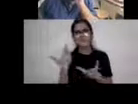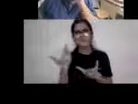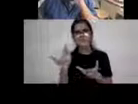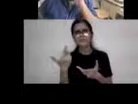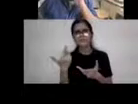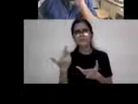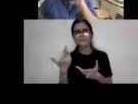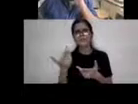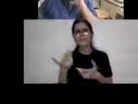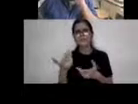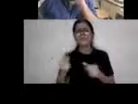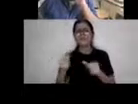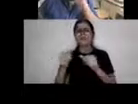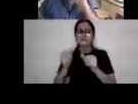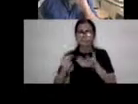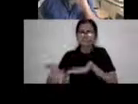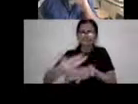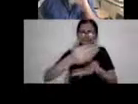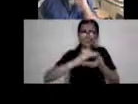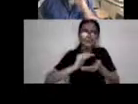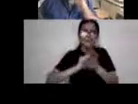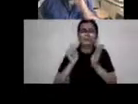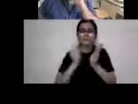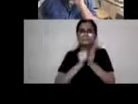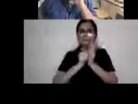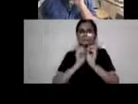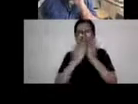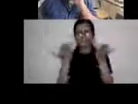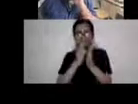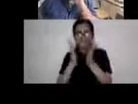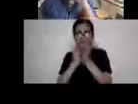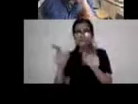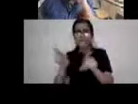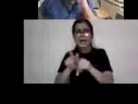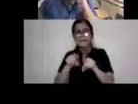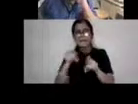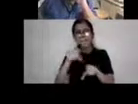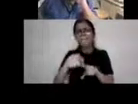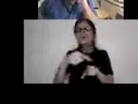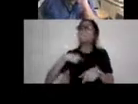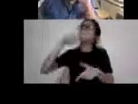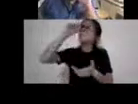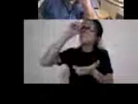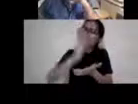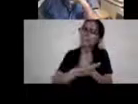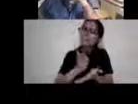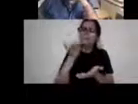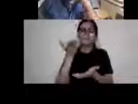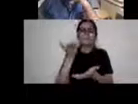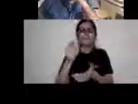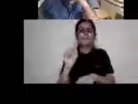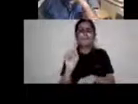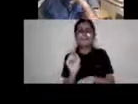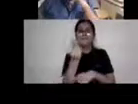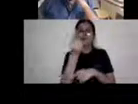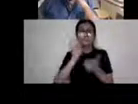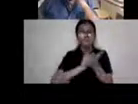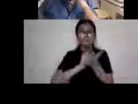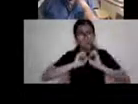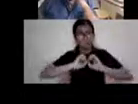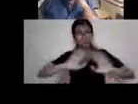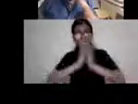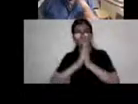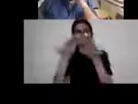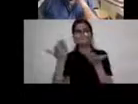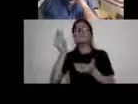collective of this magazine. And, um, um, believe this is the first publication in the